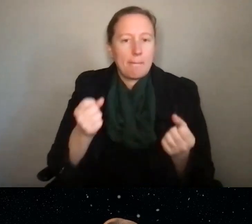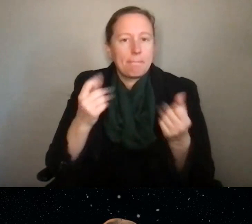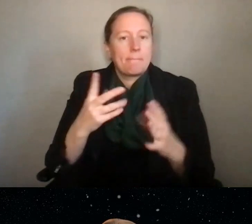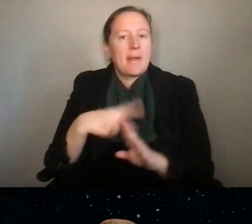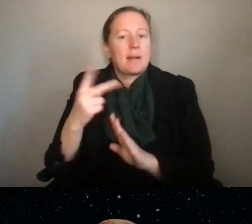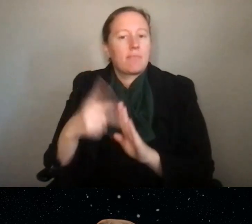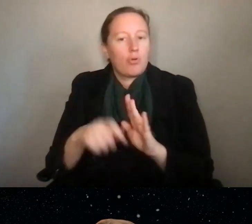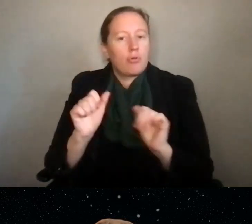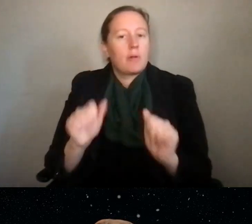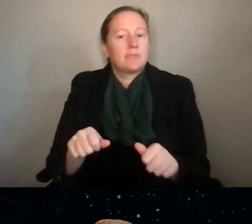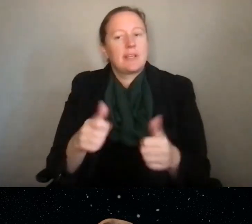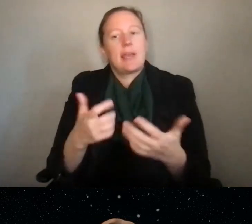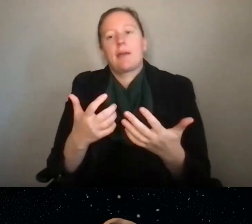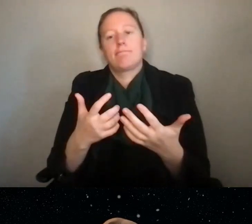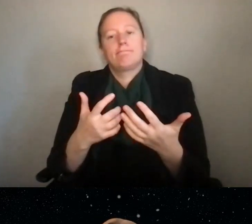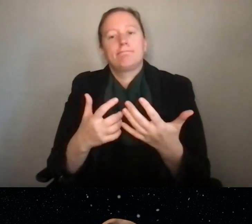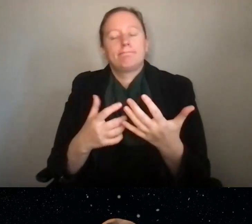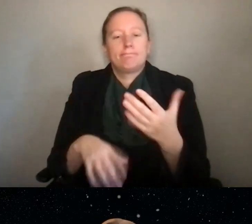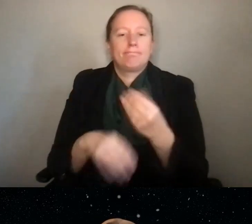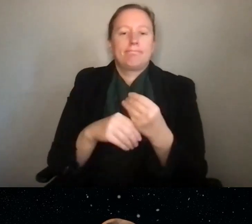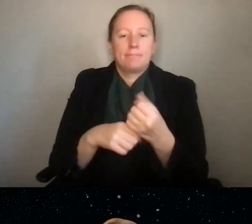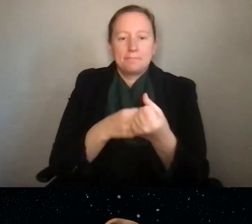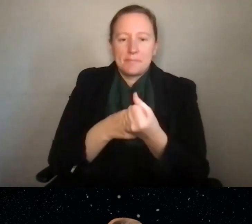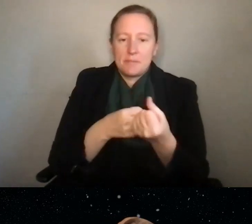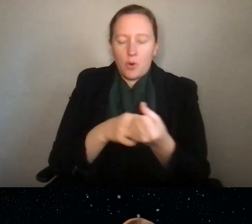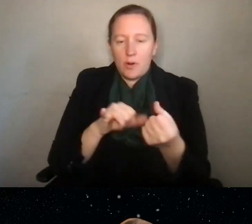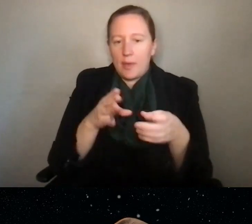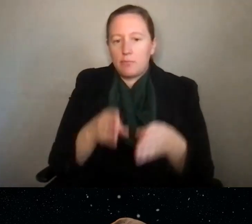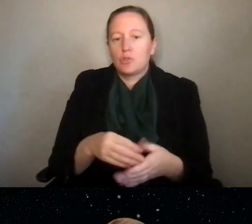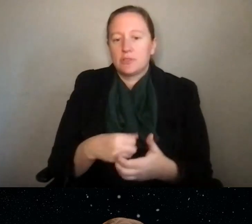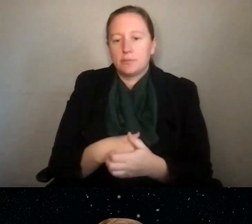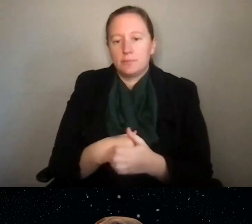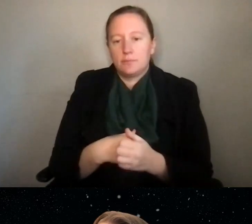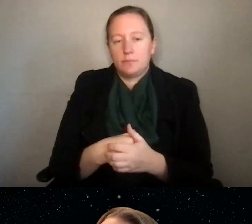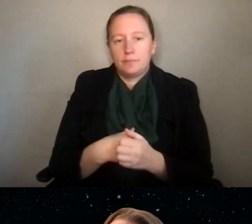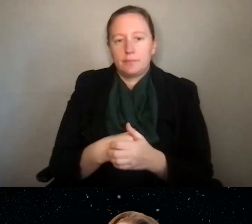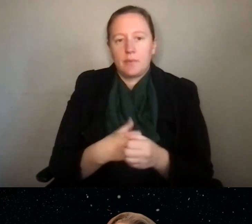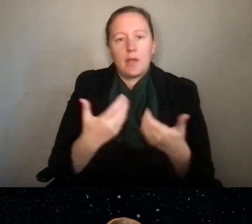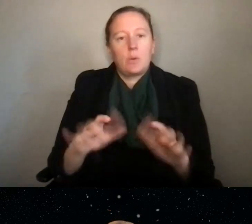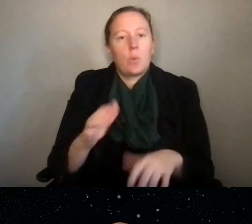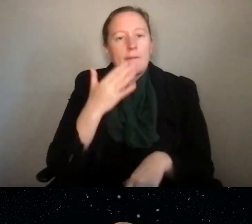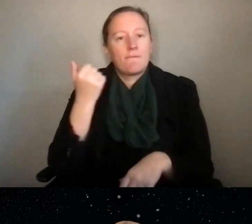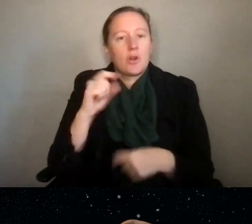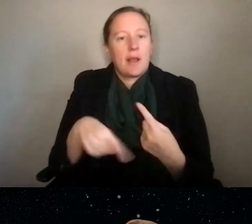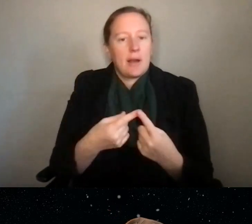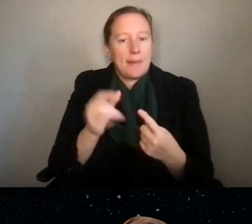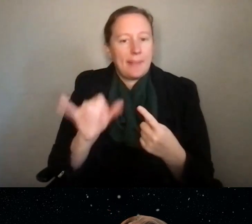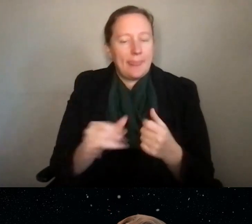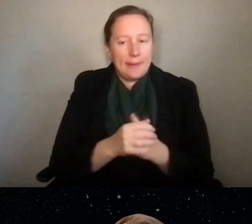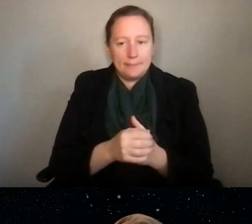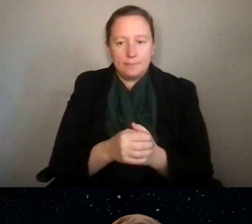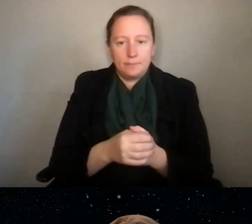can supplement awards to support those students. So I just I didn't want to forget to mention those.